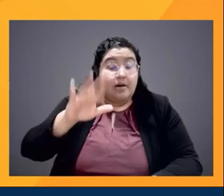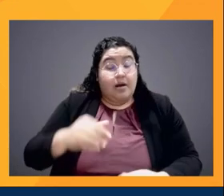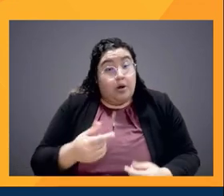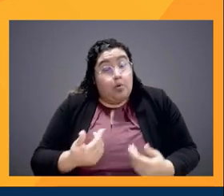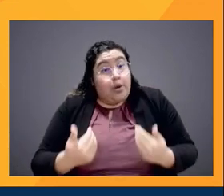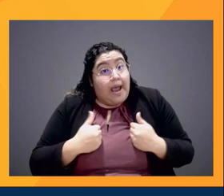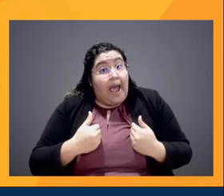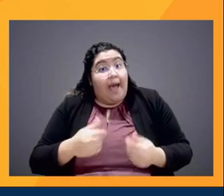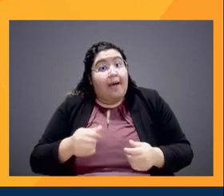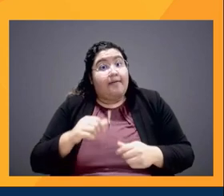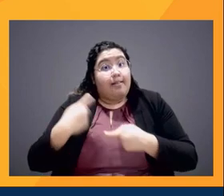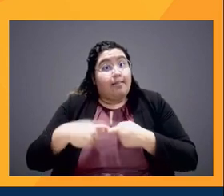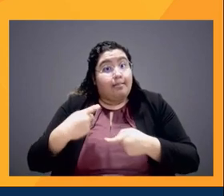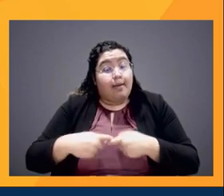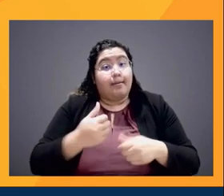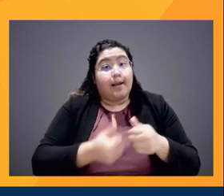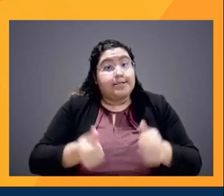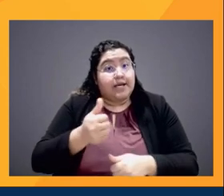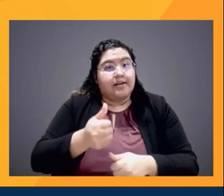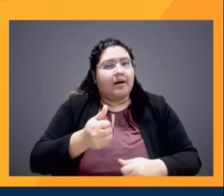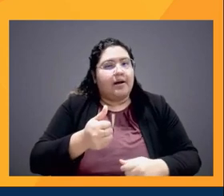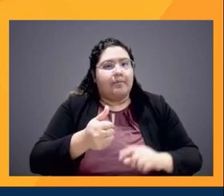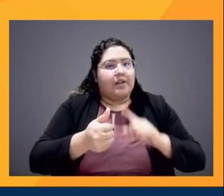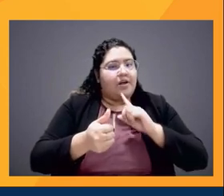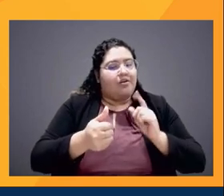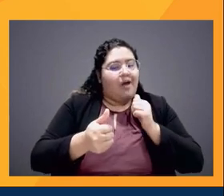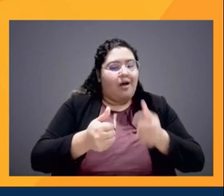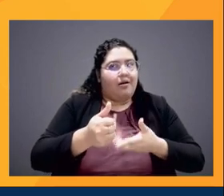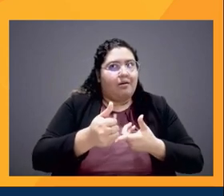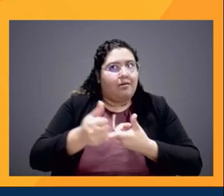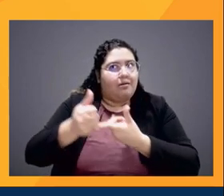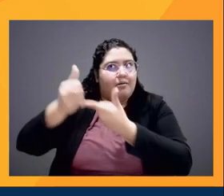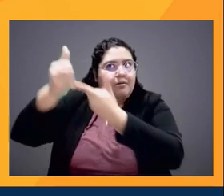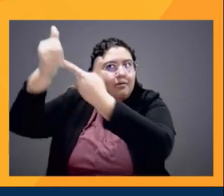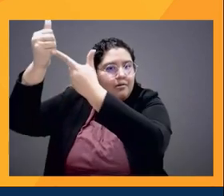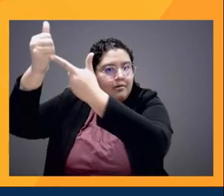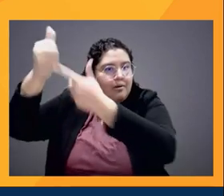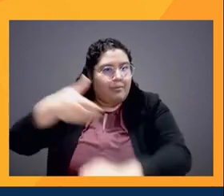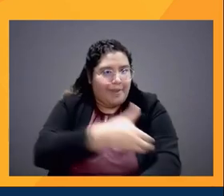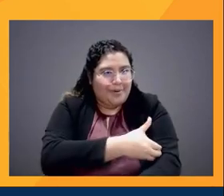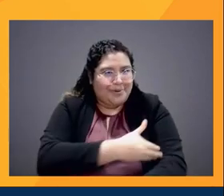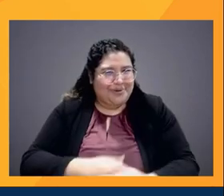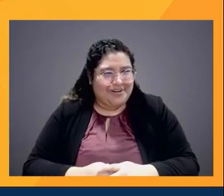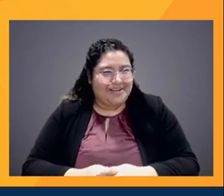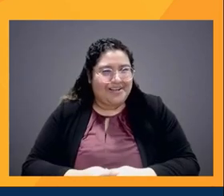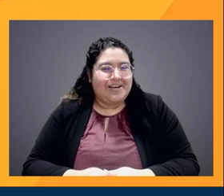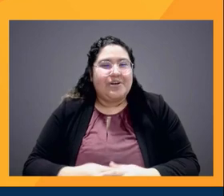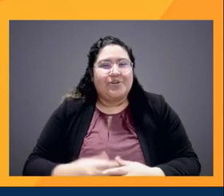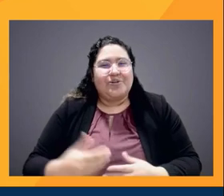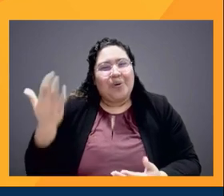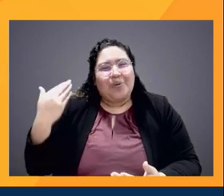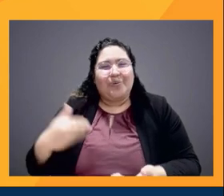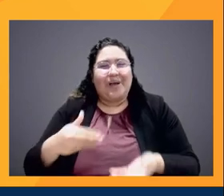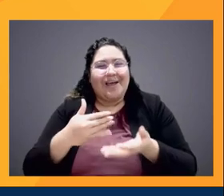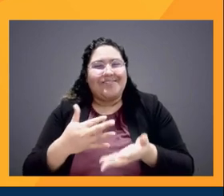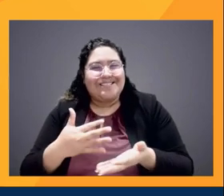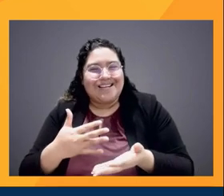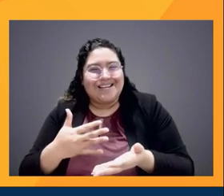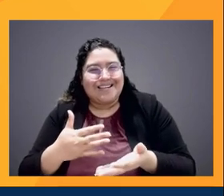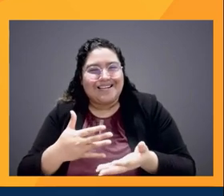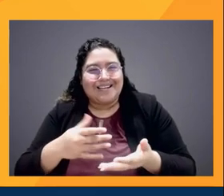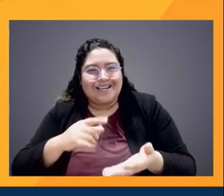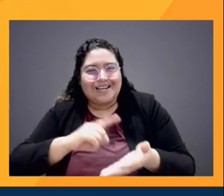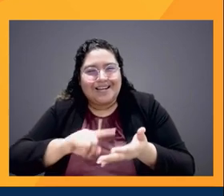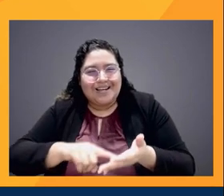of power. And so like we have this study, this qualitative study that we did a couple of years ago that really looks at